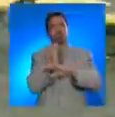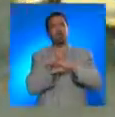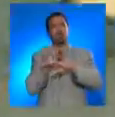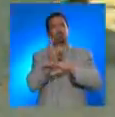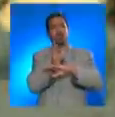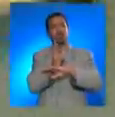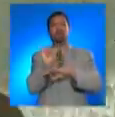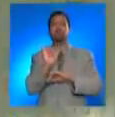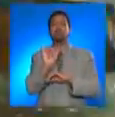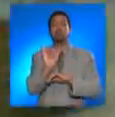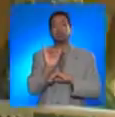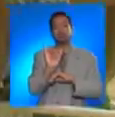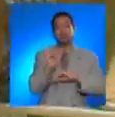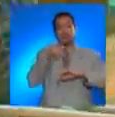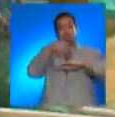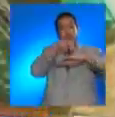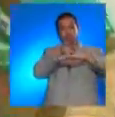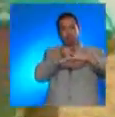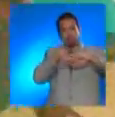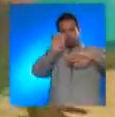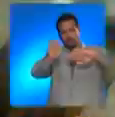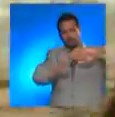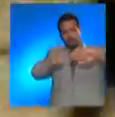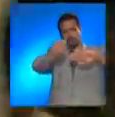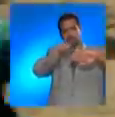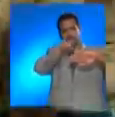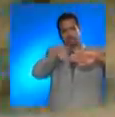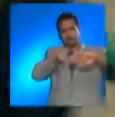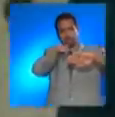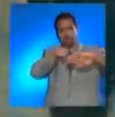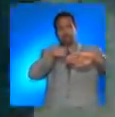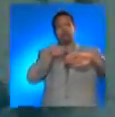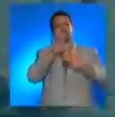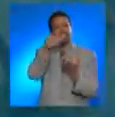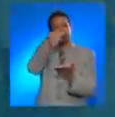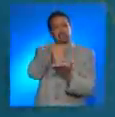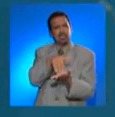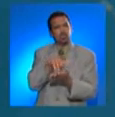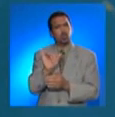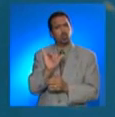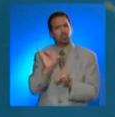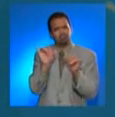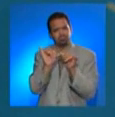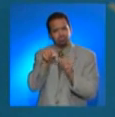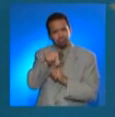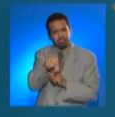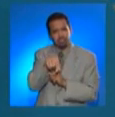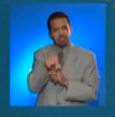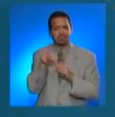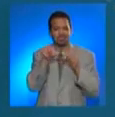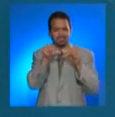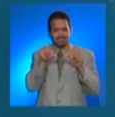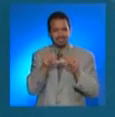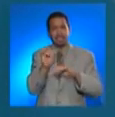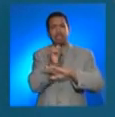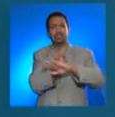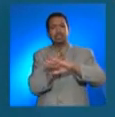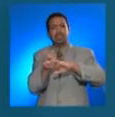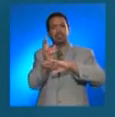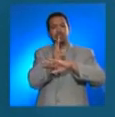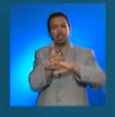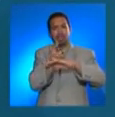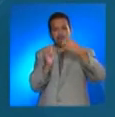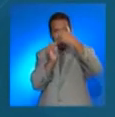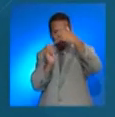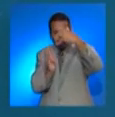Virgin Islands, and eastern Puerto Rico. The epicenter was located in the Virgin Island Basin, between St. Thomas,